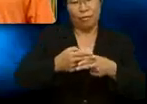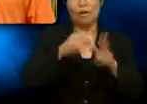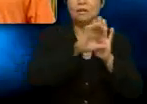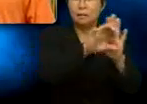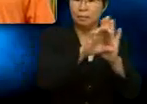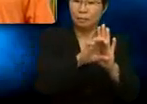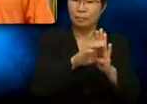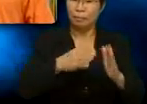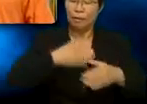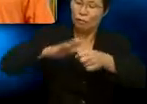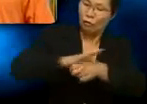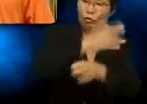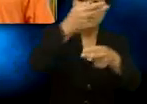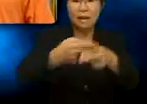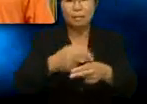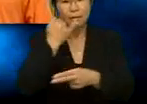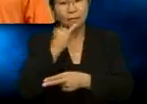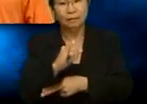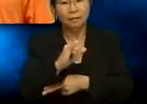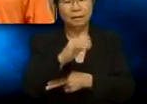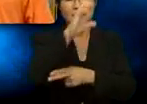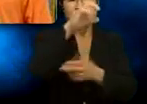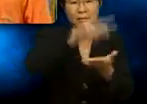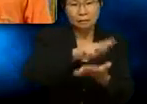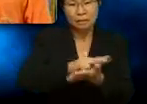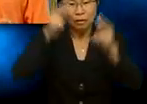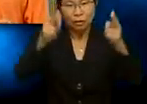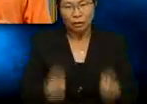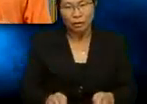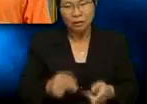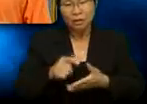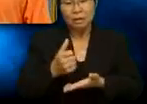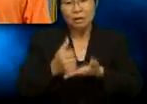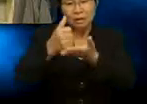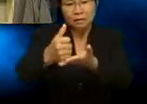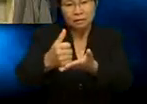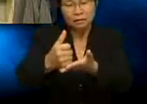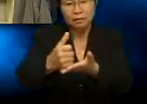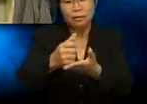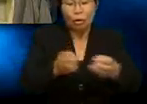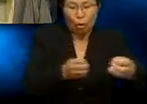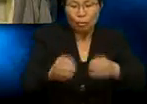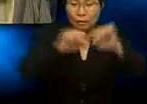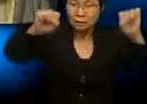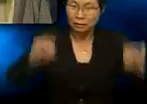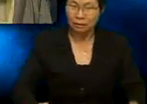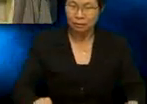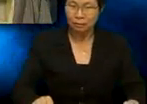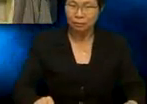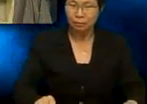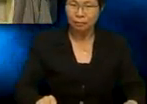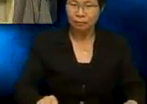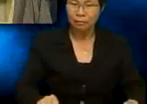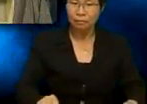My full name is Certified Human Assistance Operating System. So, take